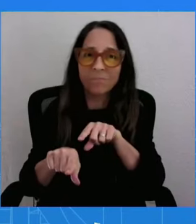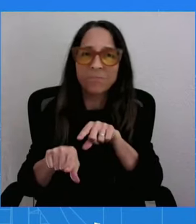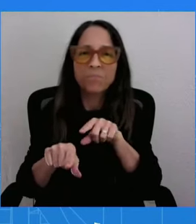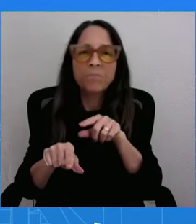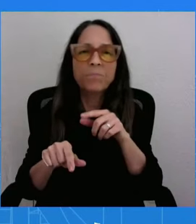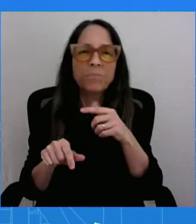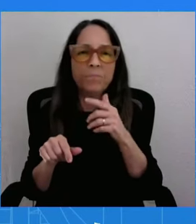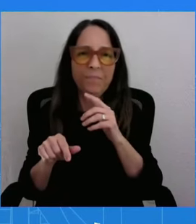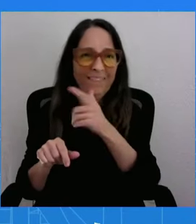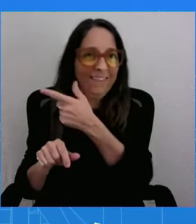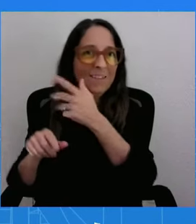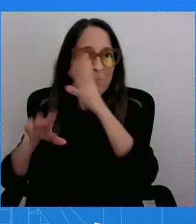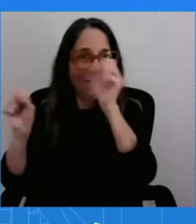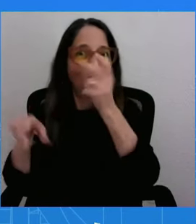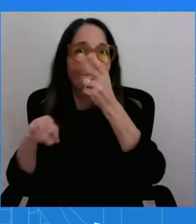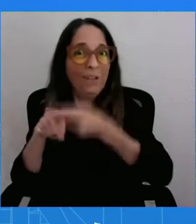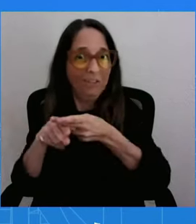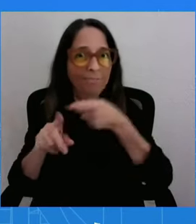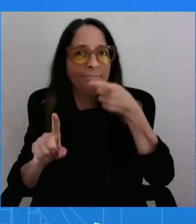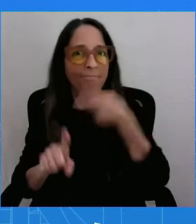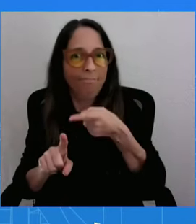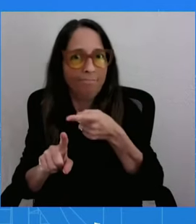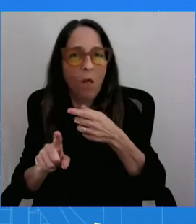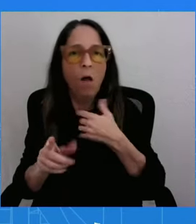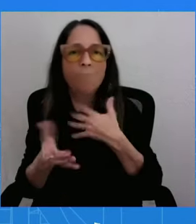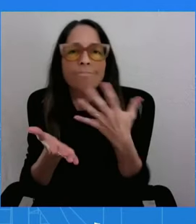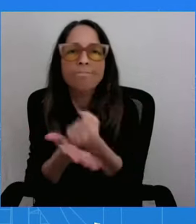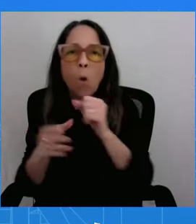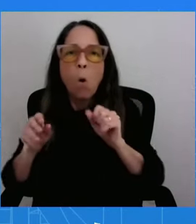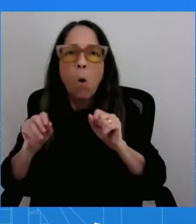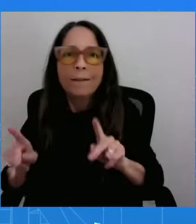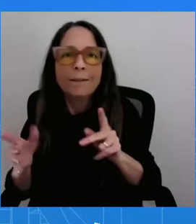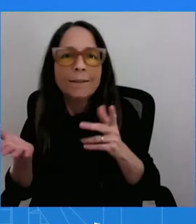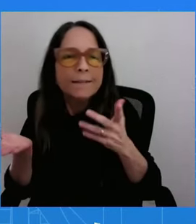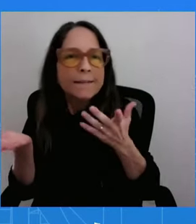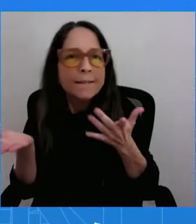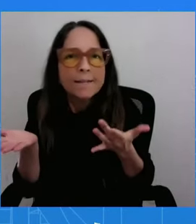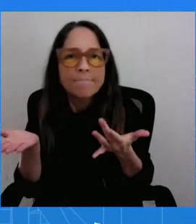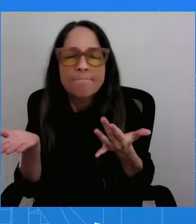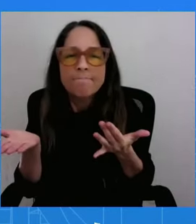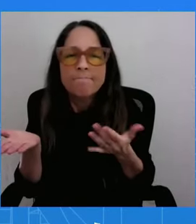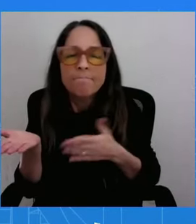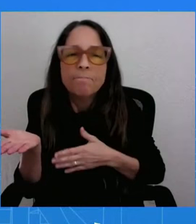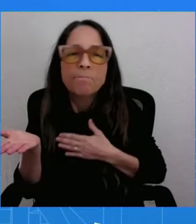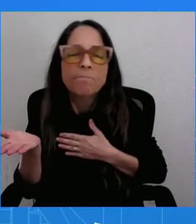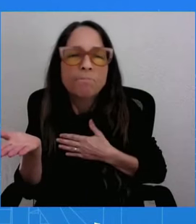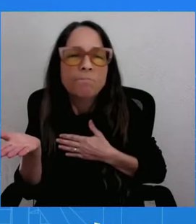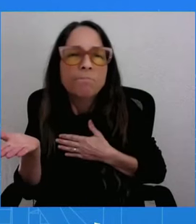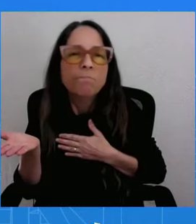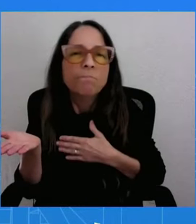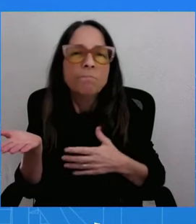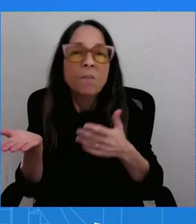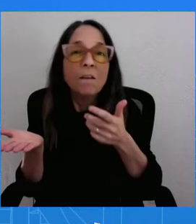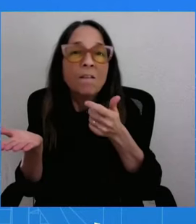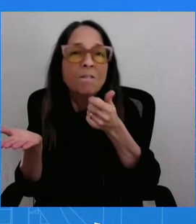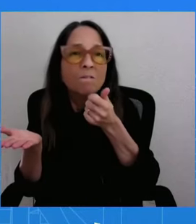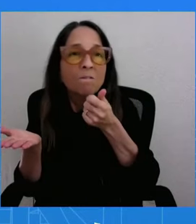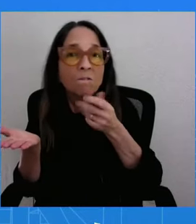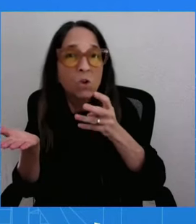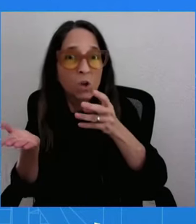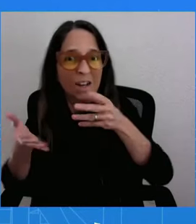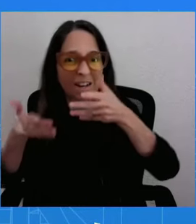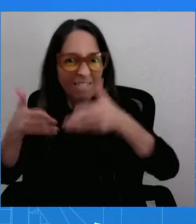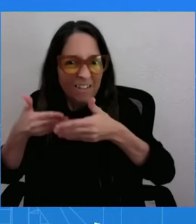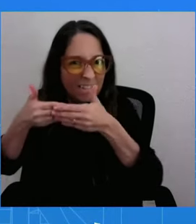about, you know, the final couple of months of his administration, let's not forget the three and a half years and what the